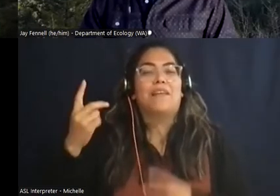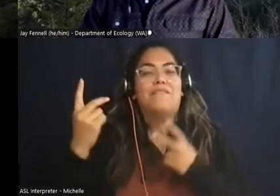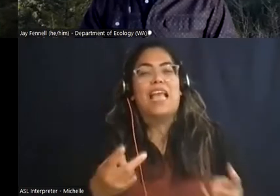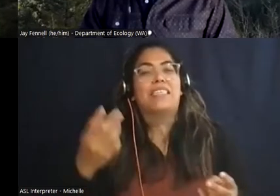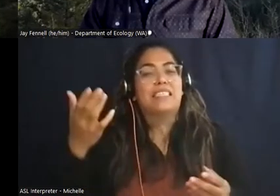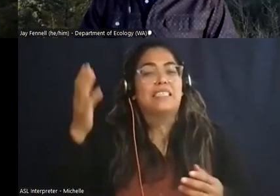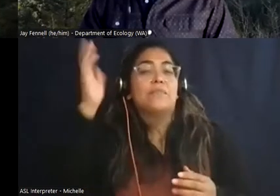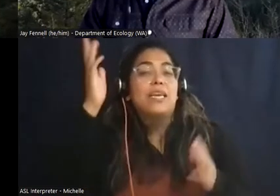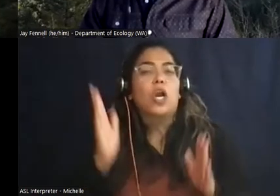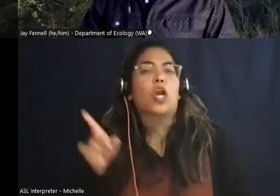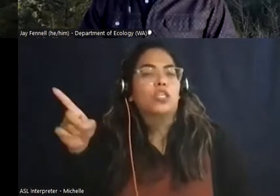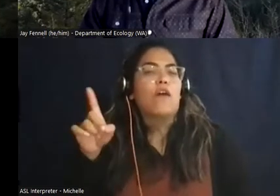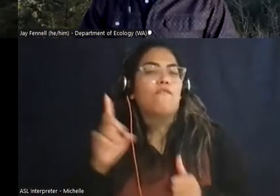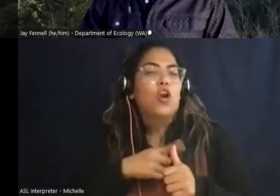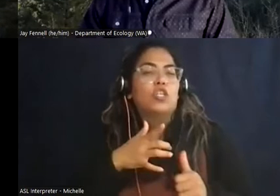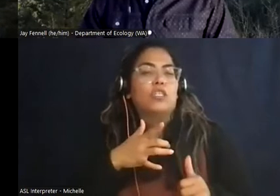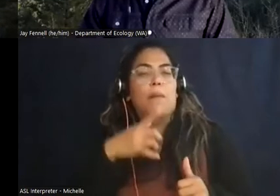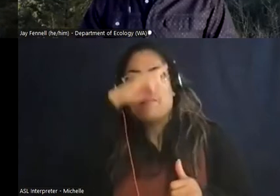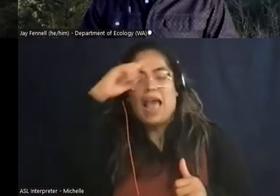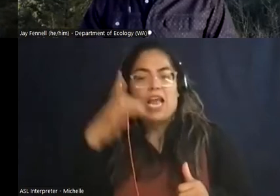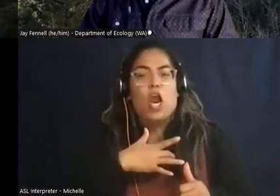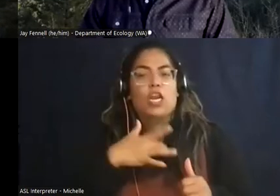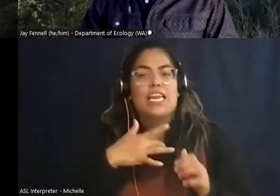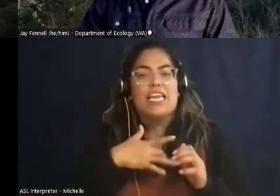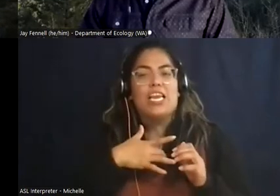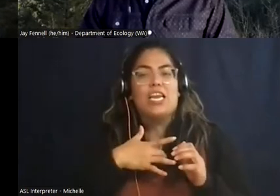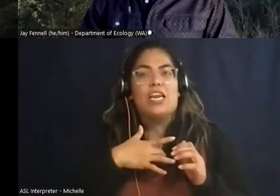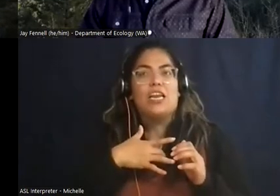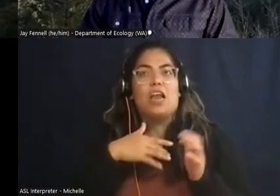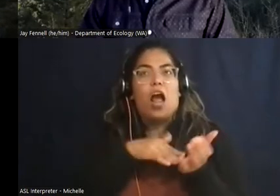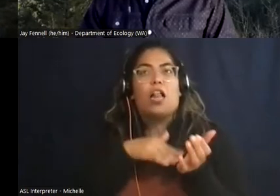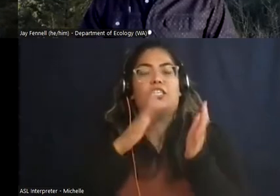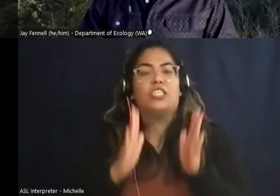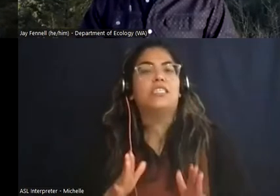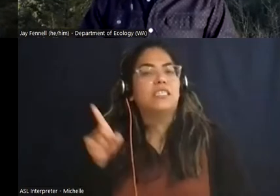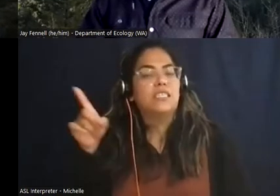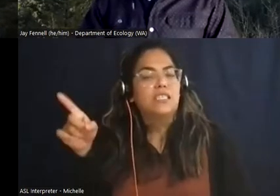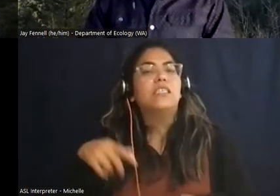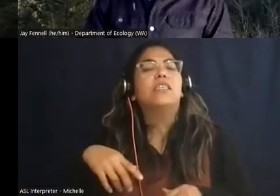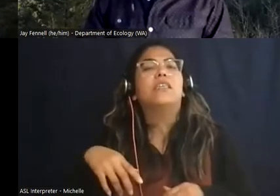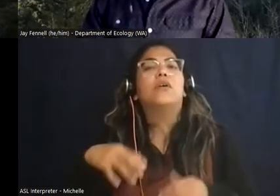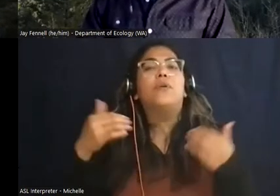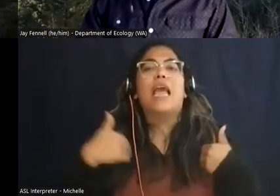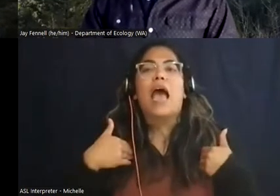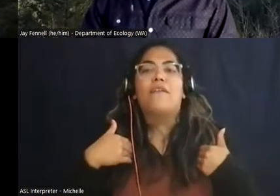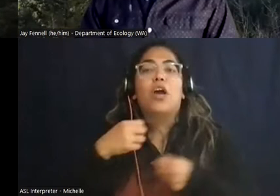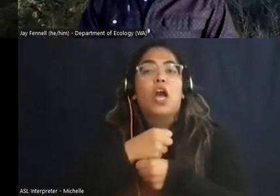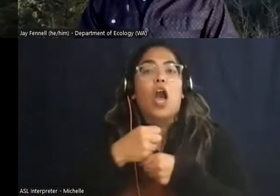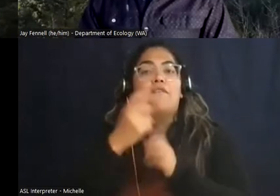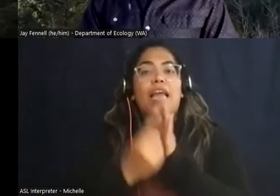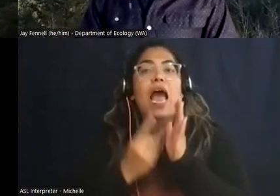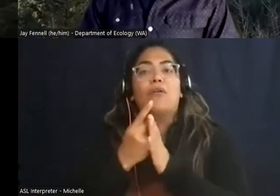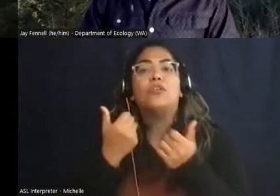huge. We have coffee hours where we try to capture, you know,